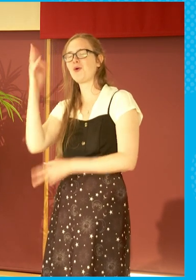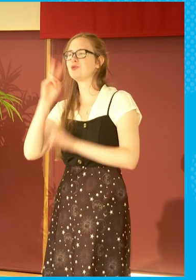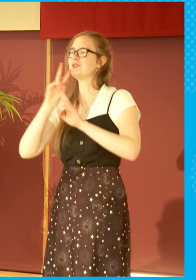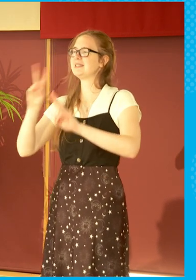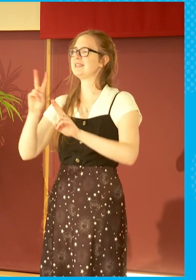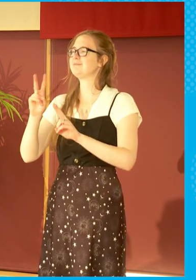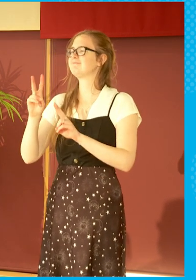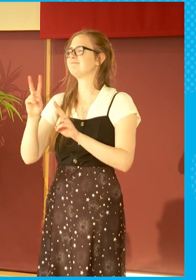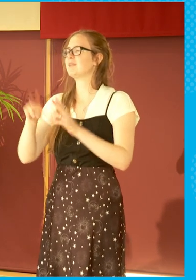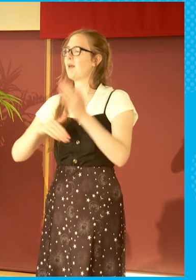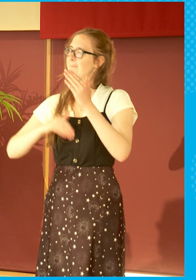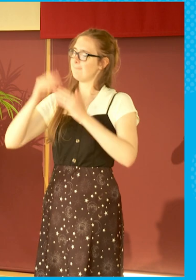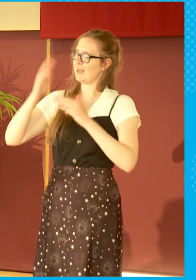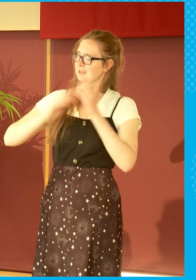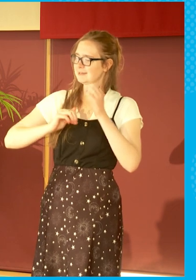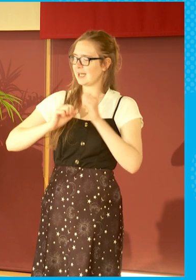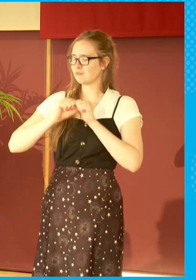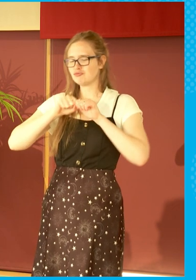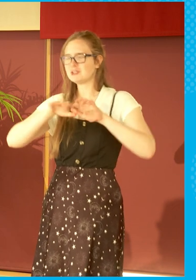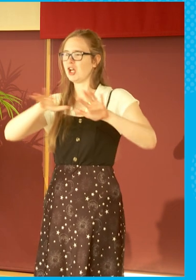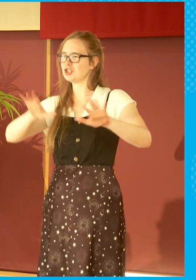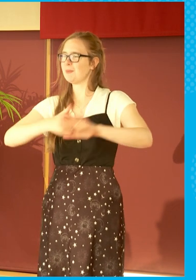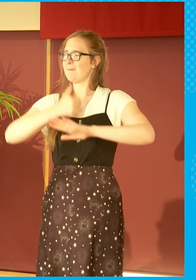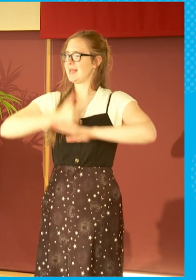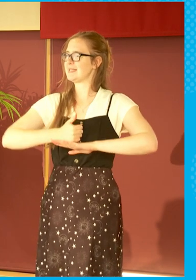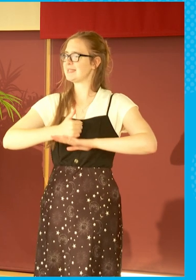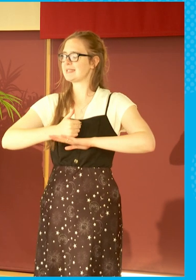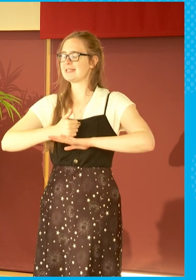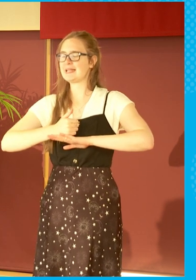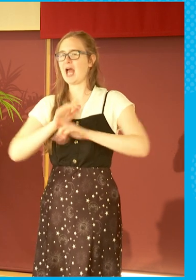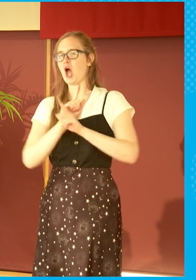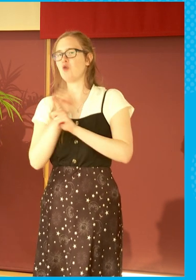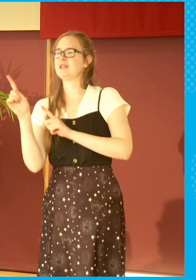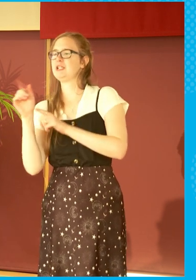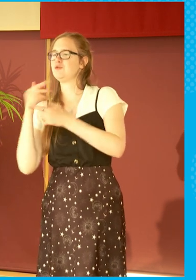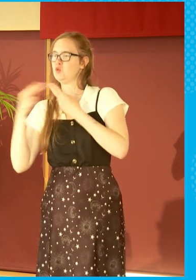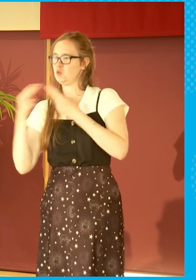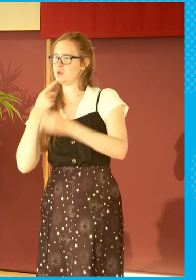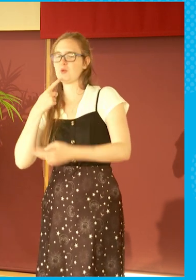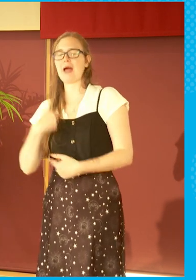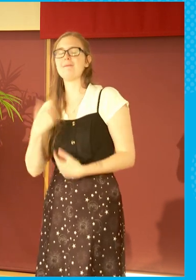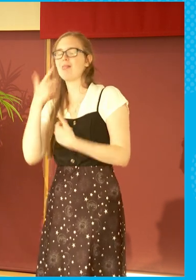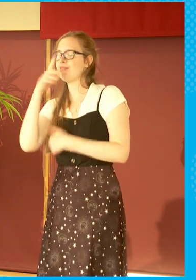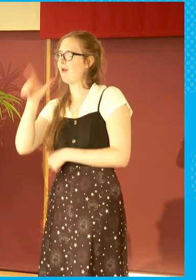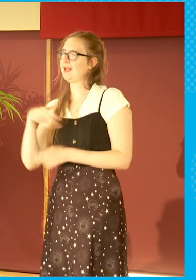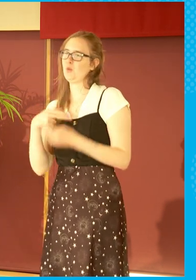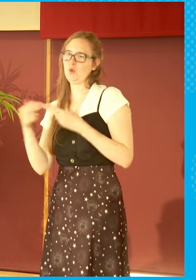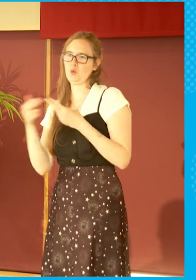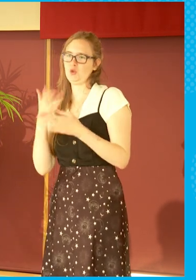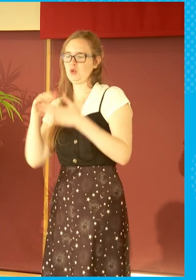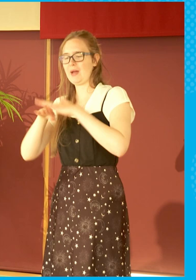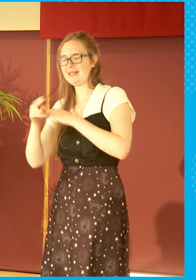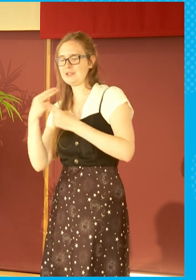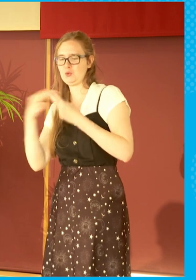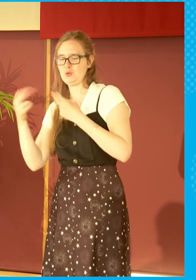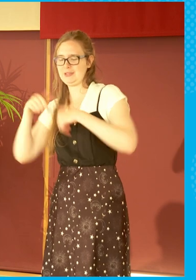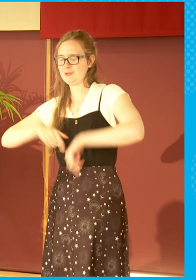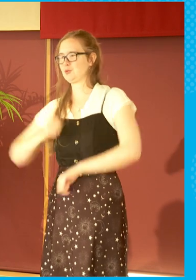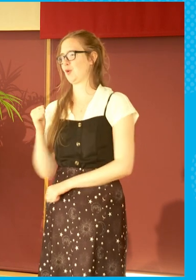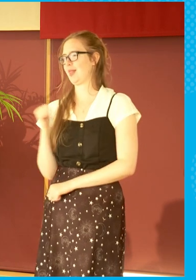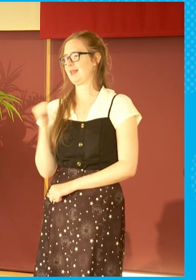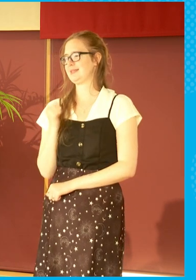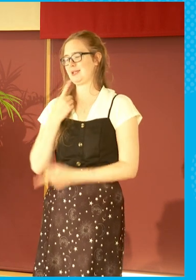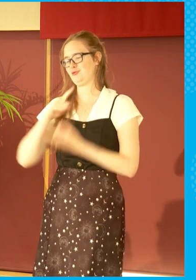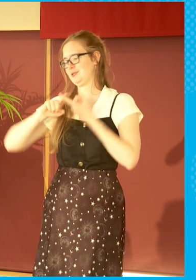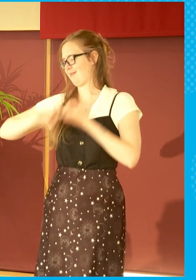building that production base. That's outwith news. I've been very fortunate in terms of news. If you go into news in Scotland and you're stuck